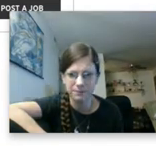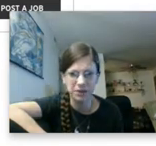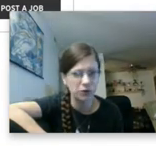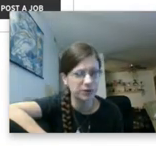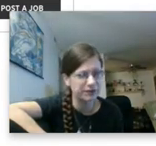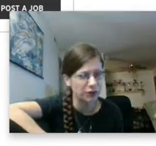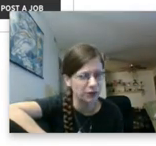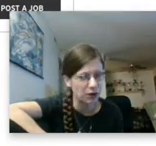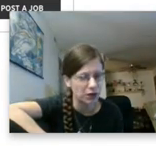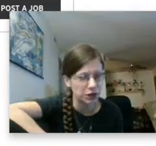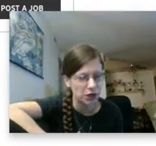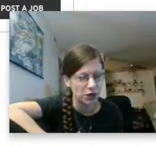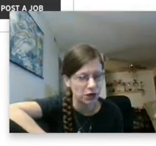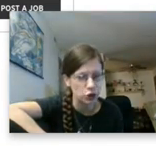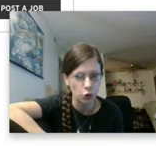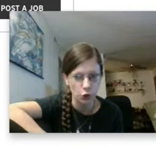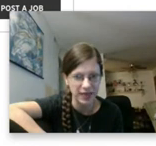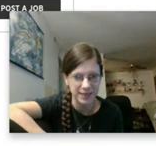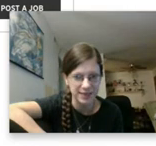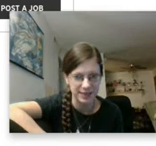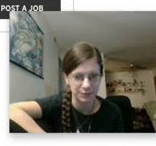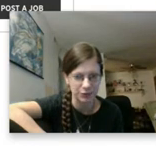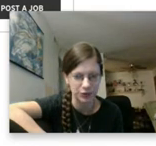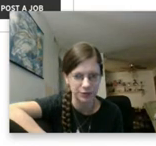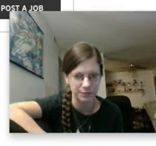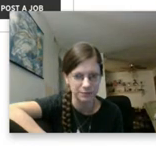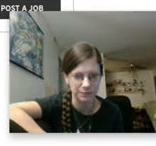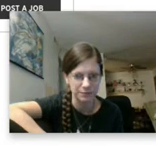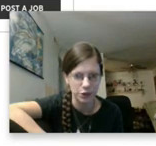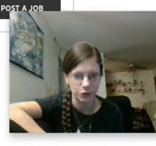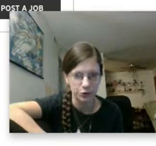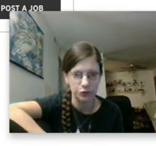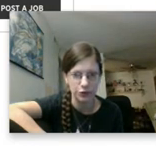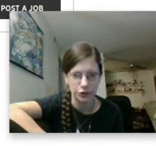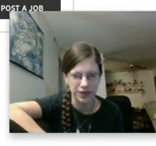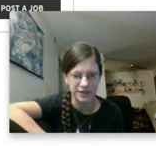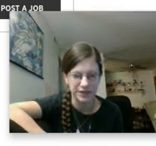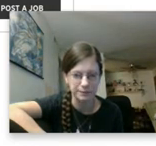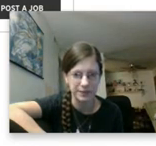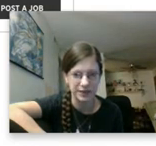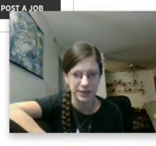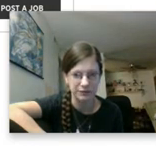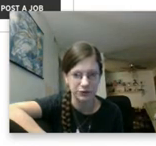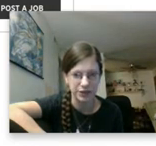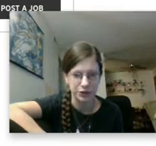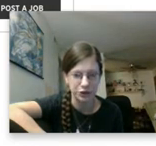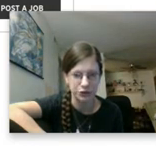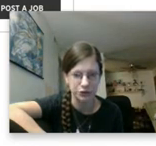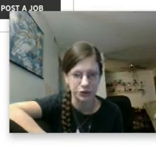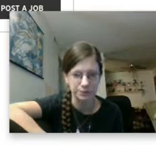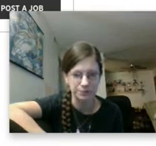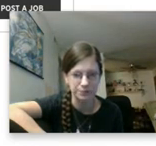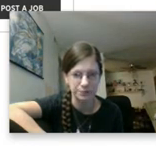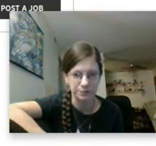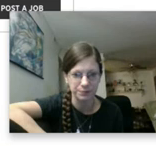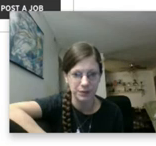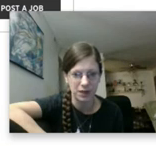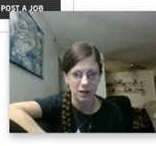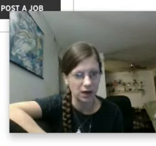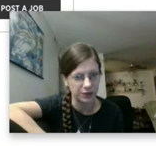we don't even allow on dogs or cats anymore to address behavior issues